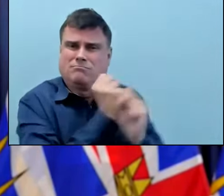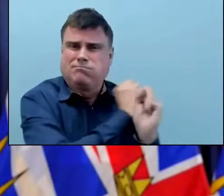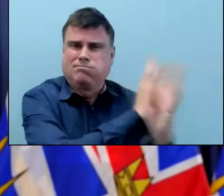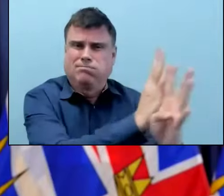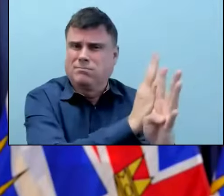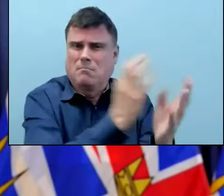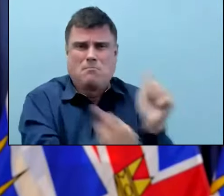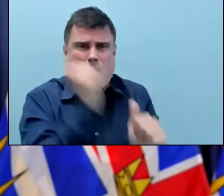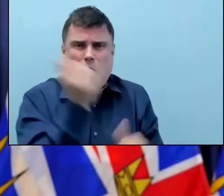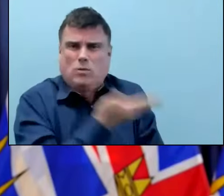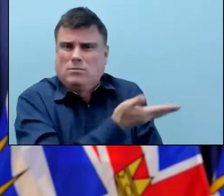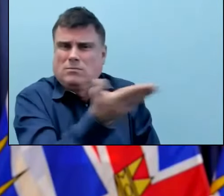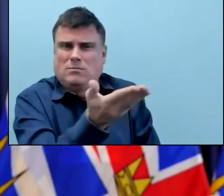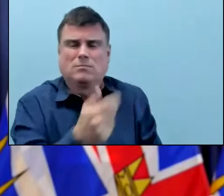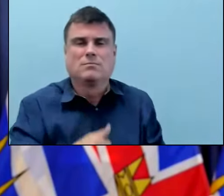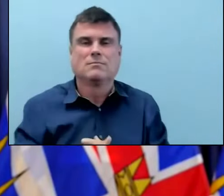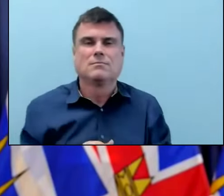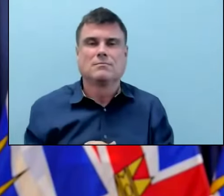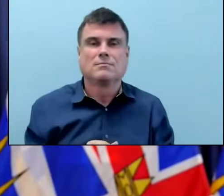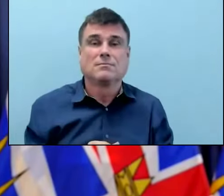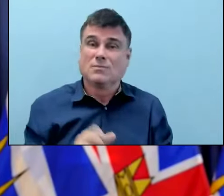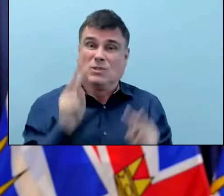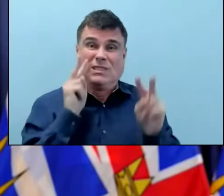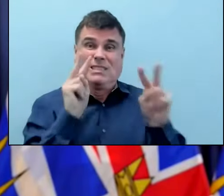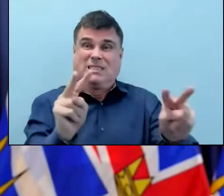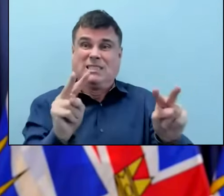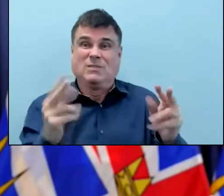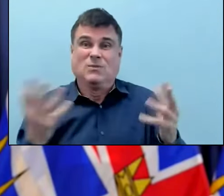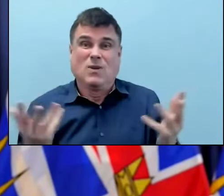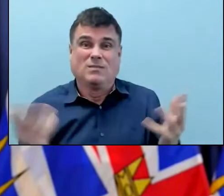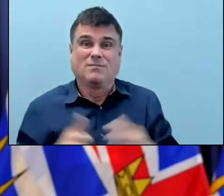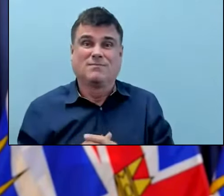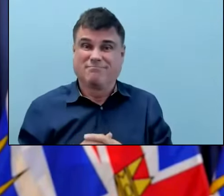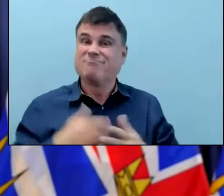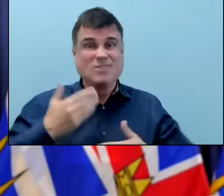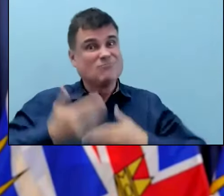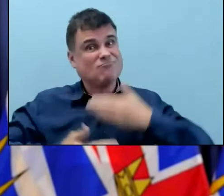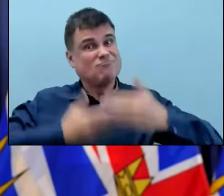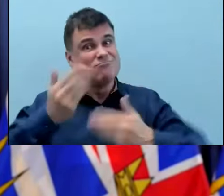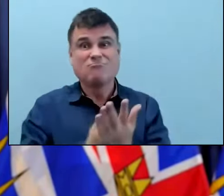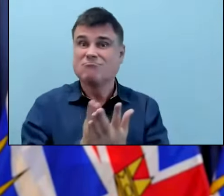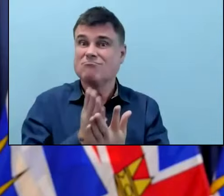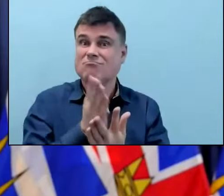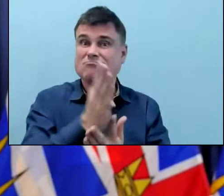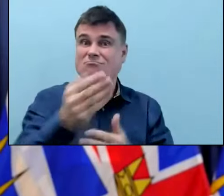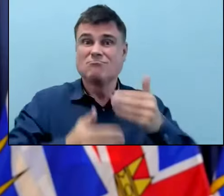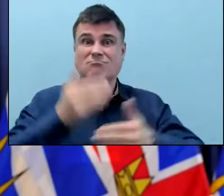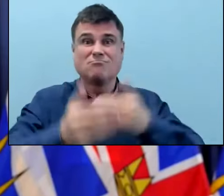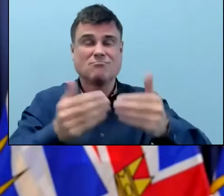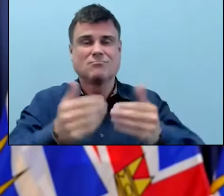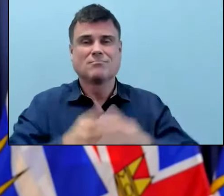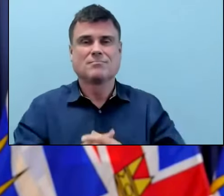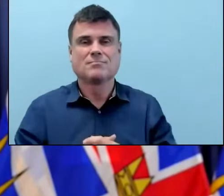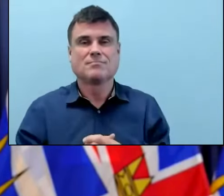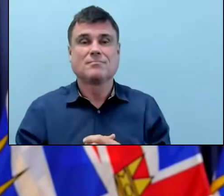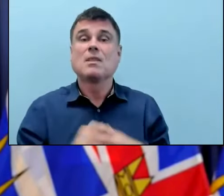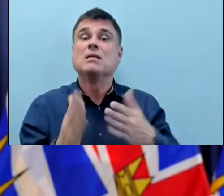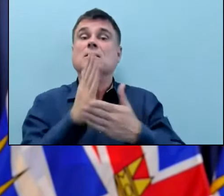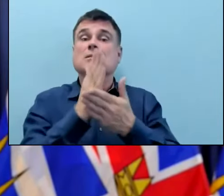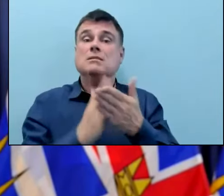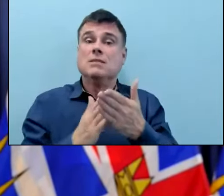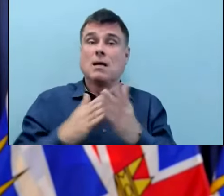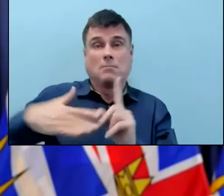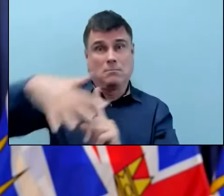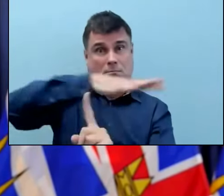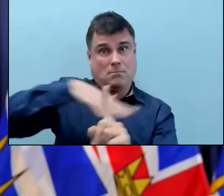vaccination process and what precedes that and what's going on now which is in some cases the requirement for